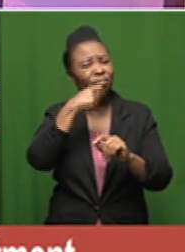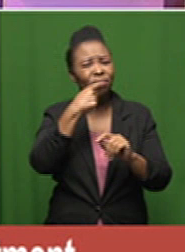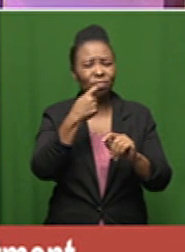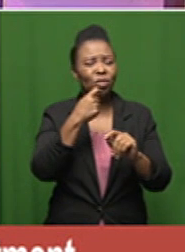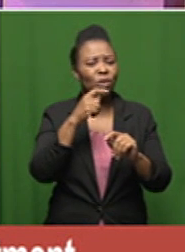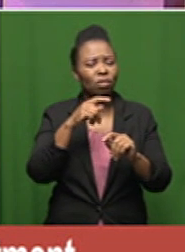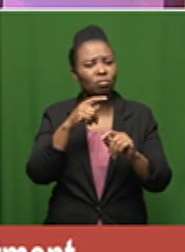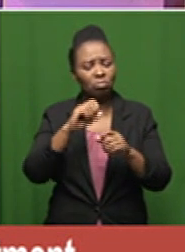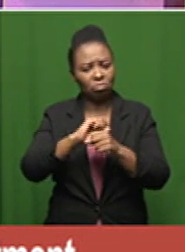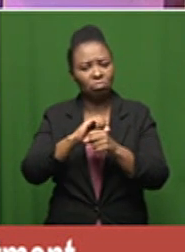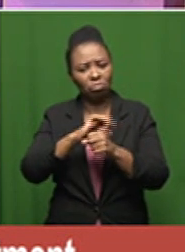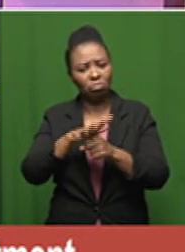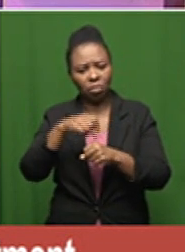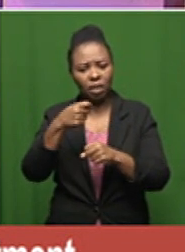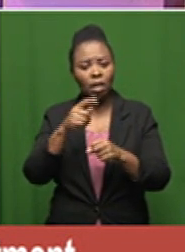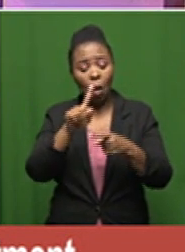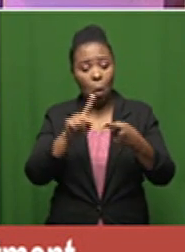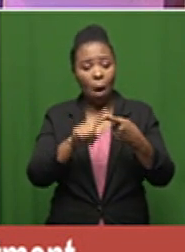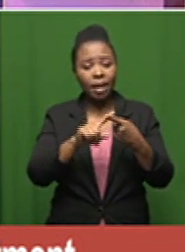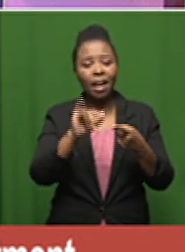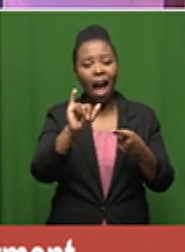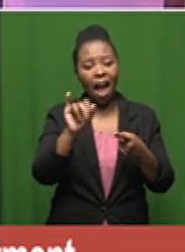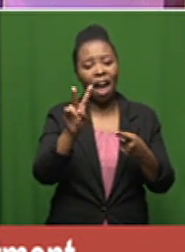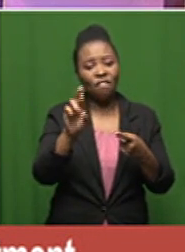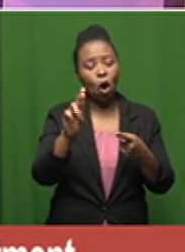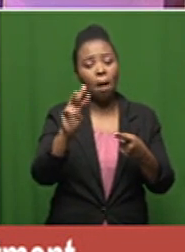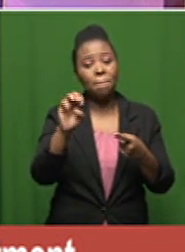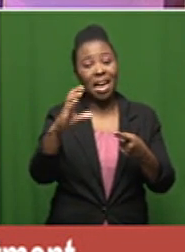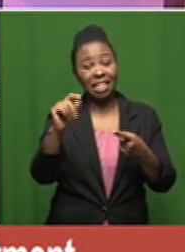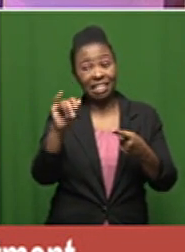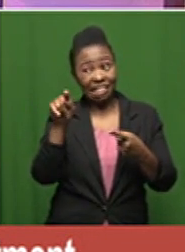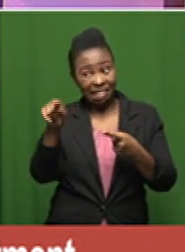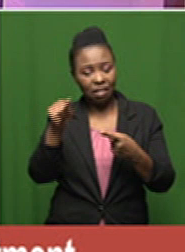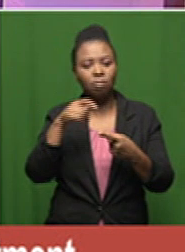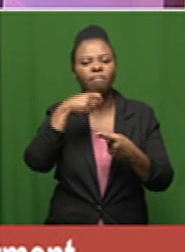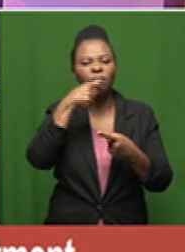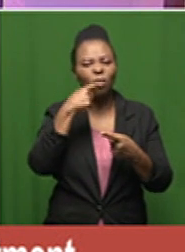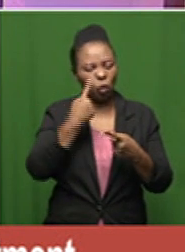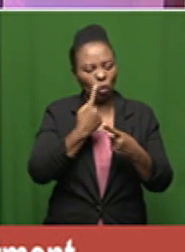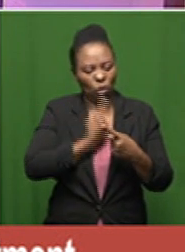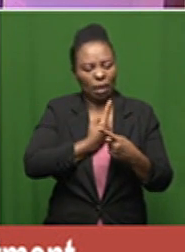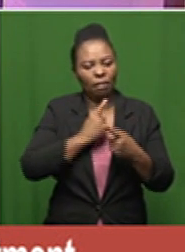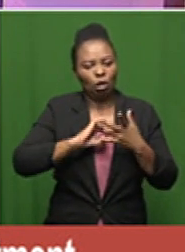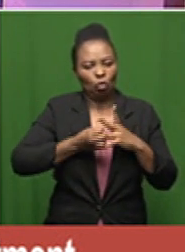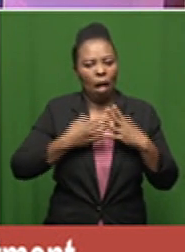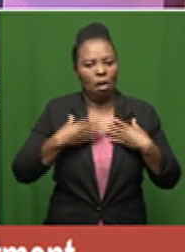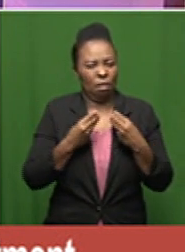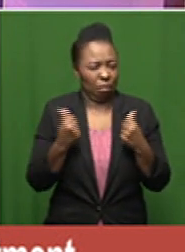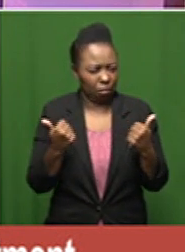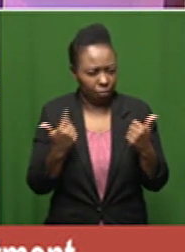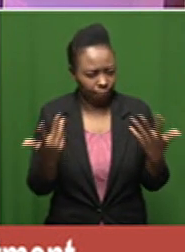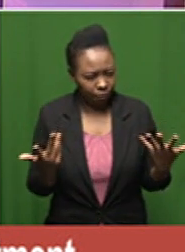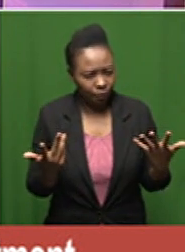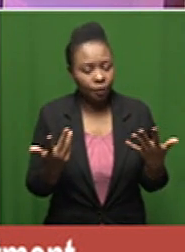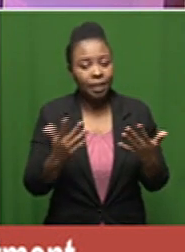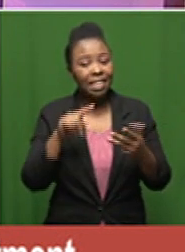and one of these treatments is ivermectin as you've just seen hailed as a revolutionary drug in the 1980s which works by